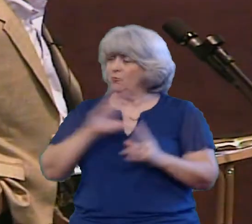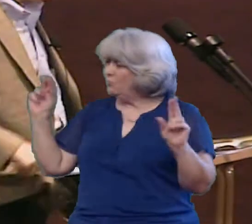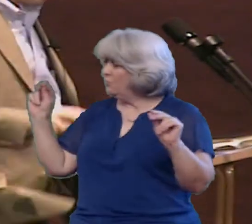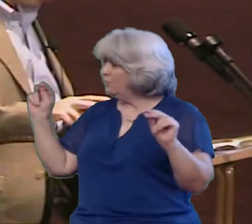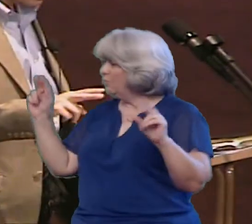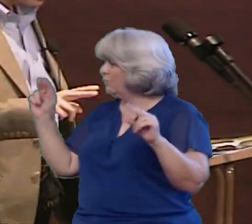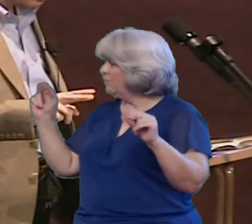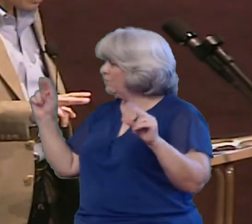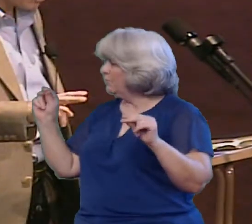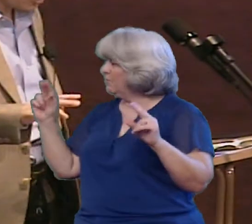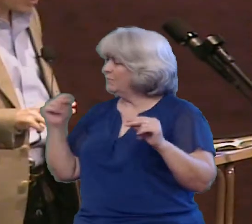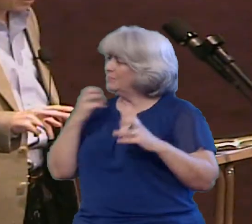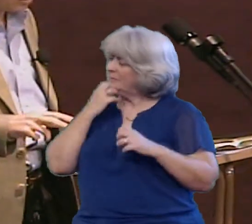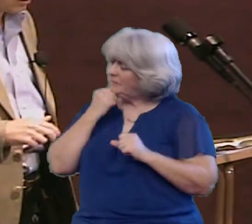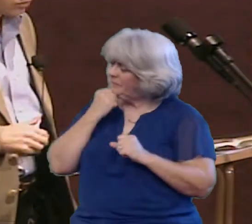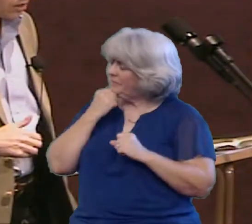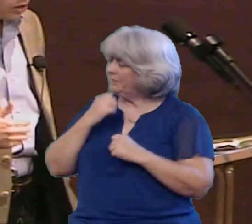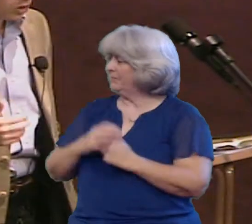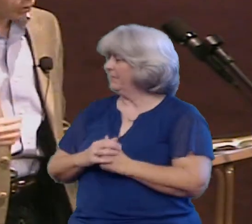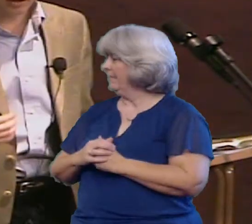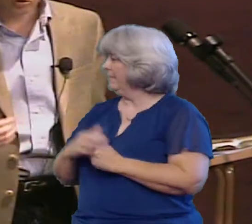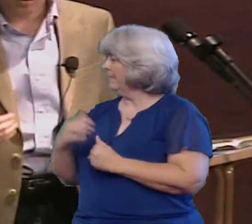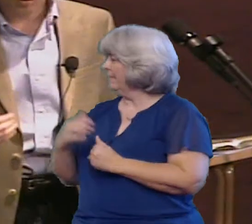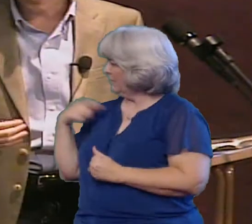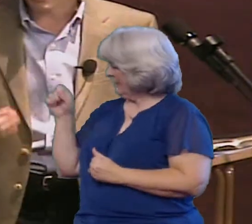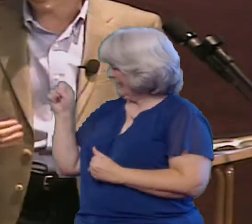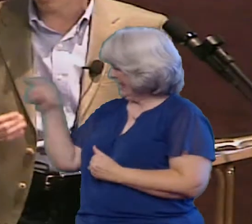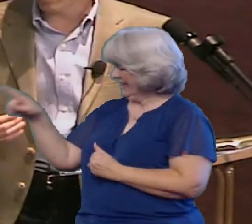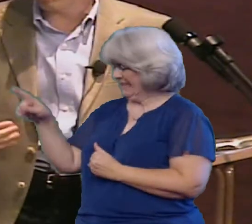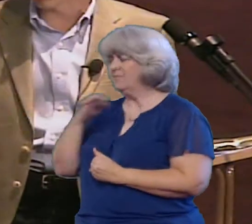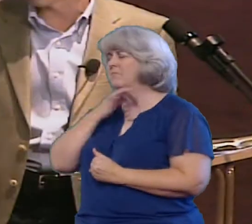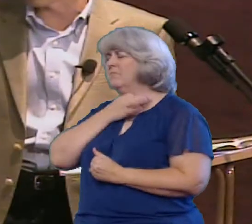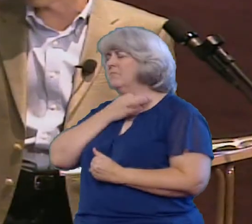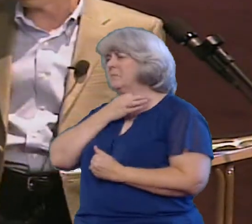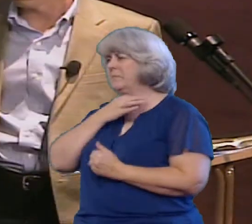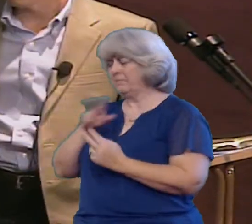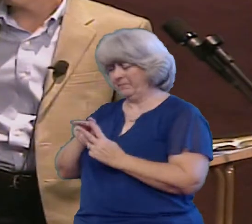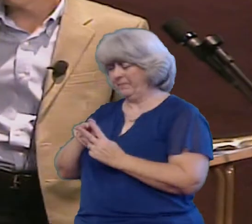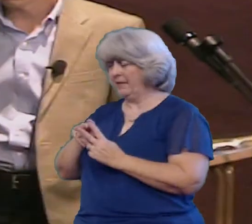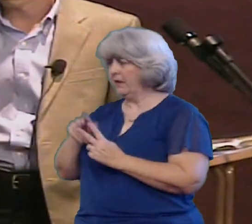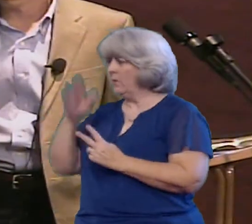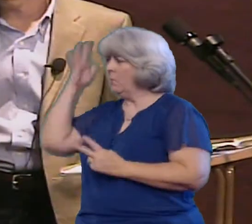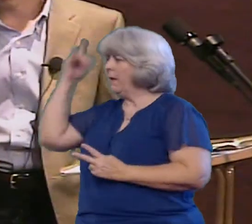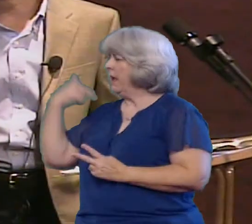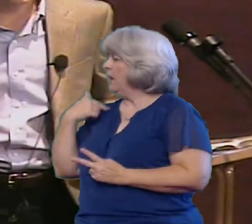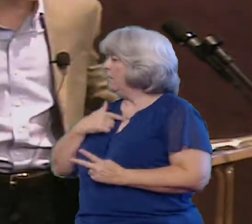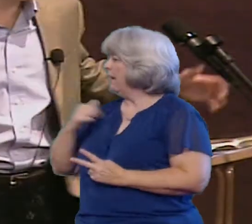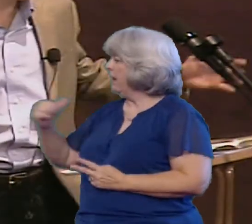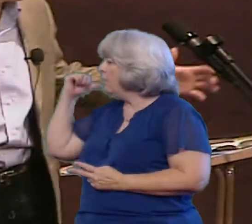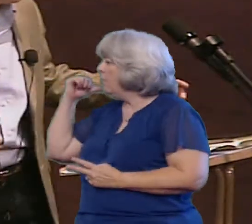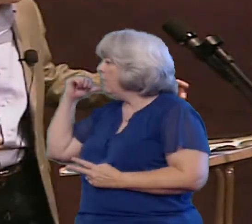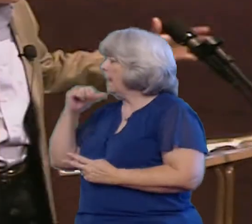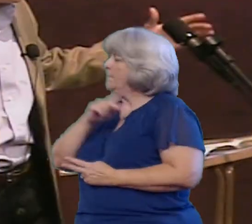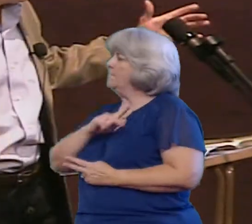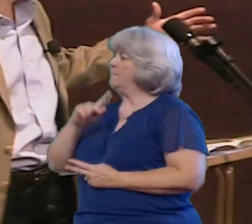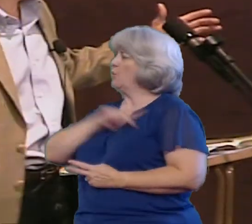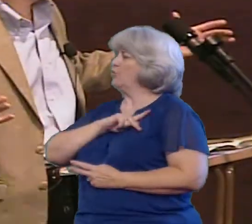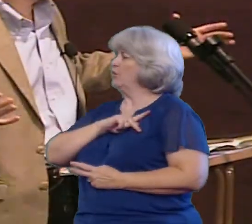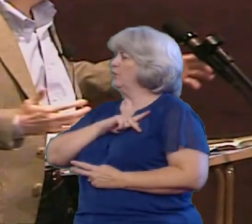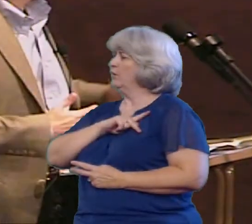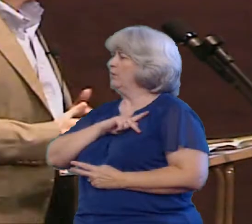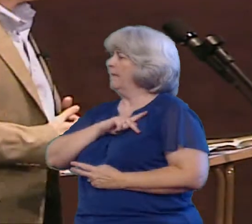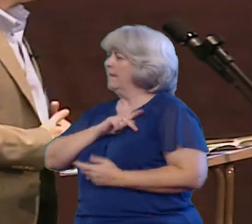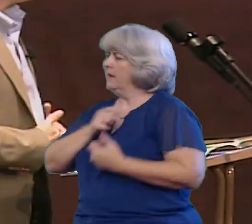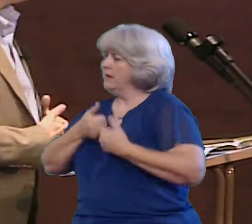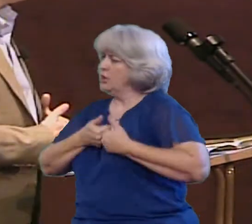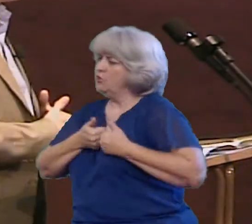So two questions I ask you right here is Why can't we be personal? Why can't we open up? Why can't we share?